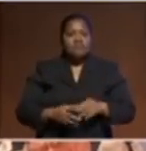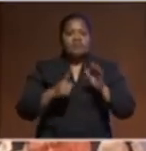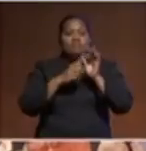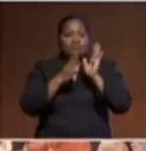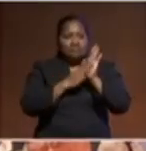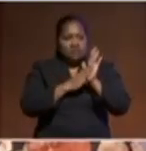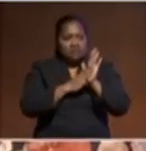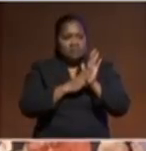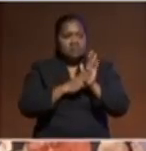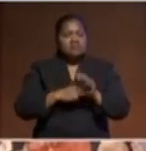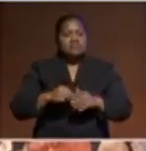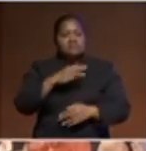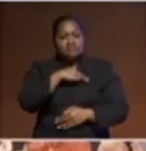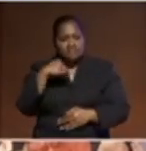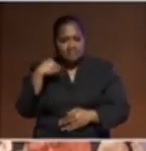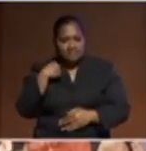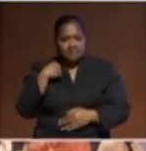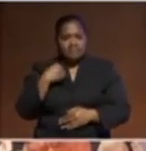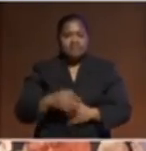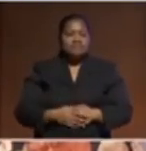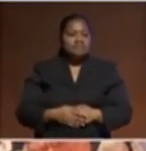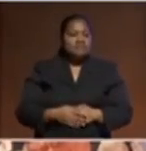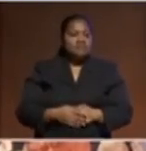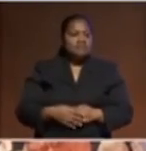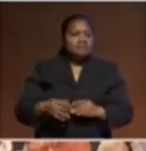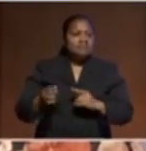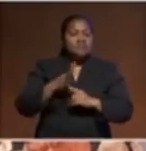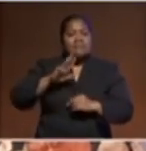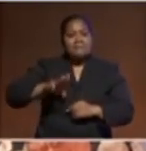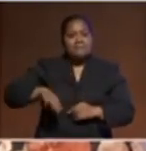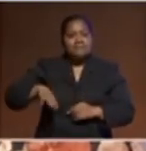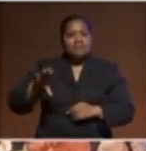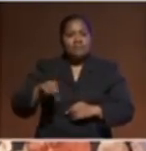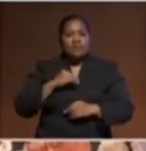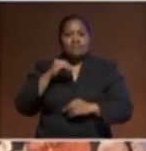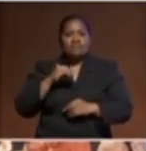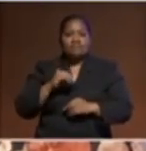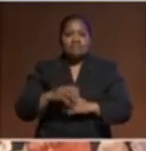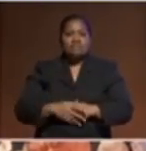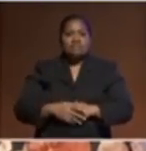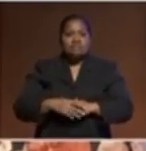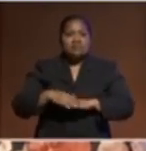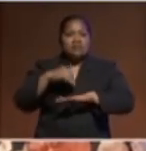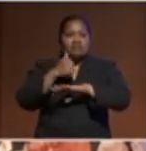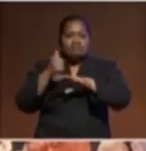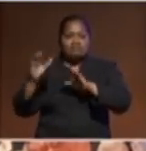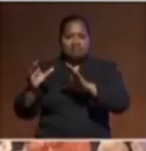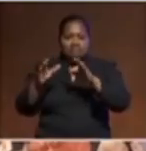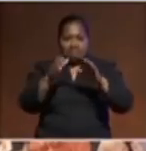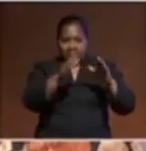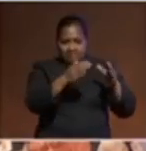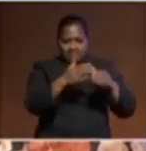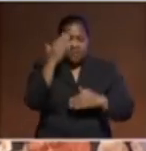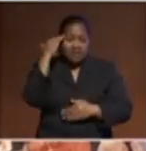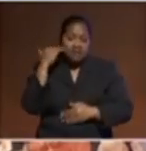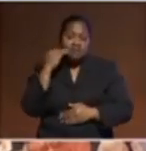Ministers, Special Envoys, members of the Diplomatic Corps, ladies and gentlemen, and all those